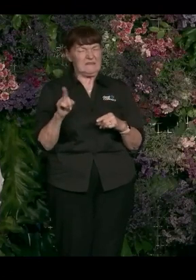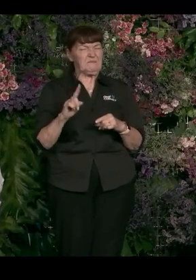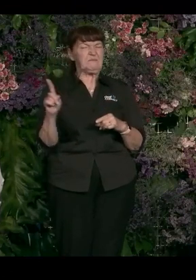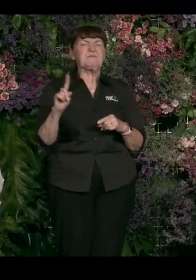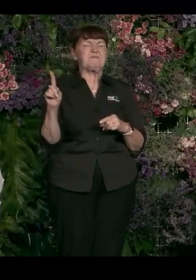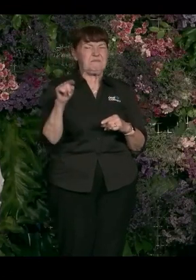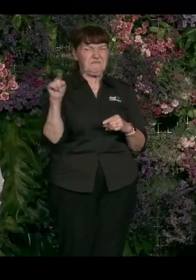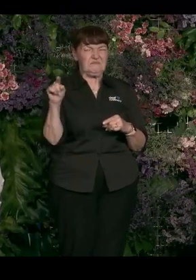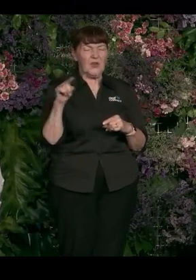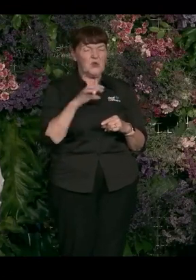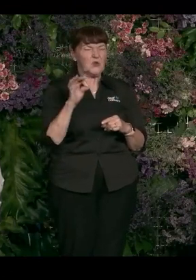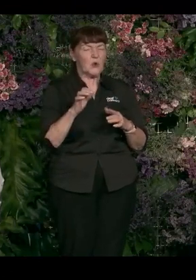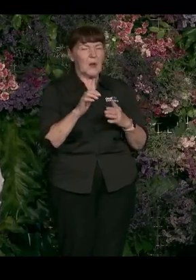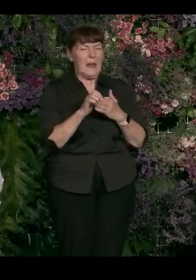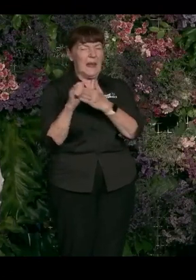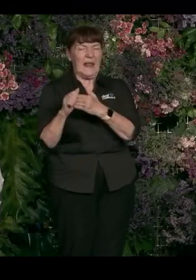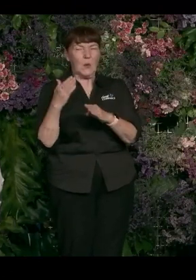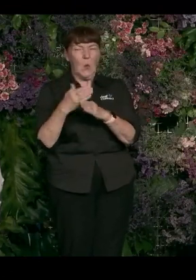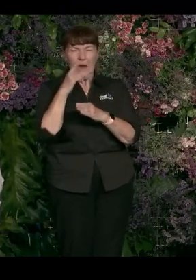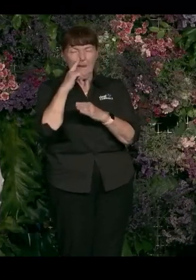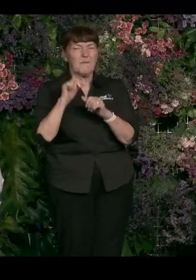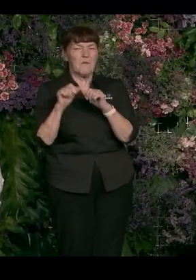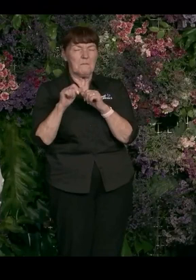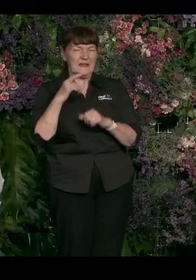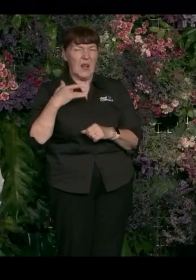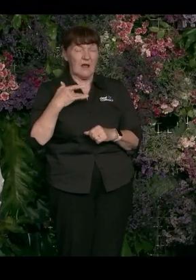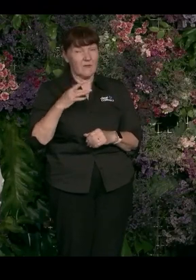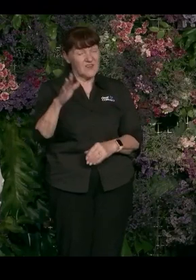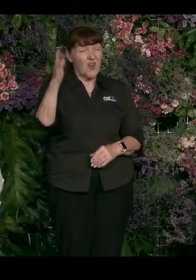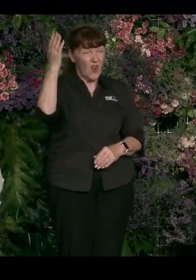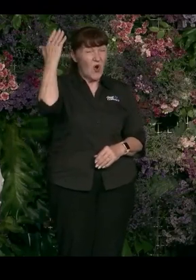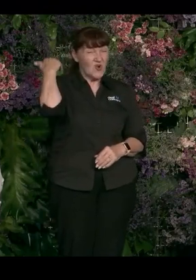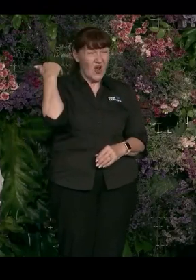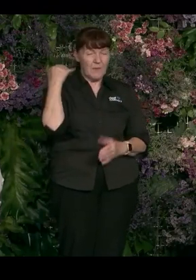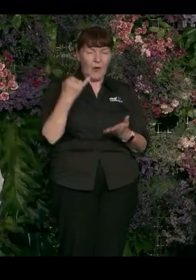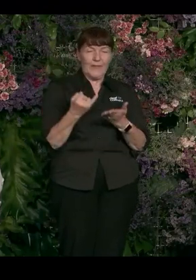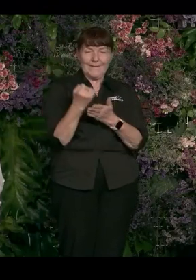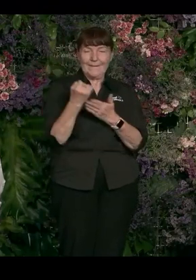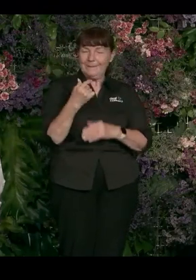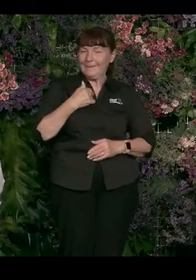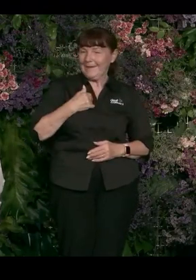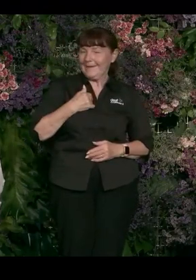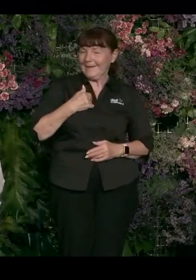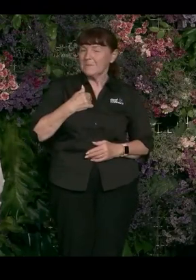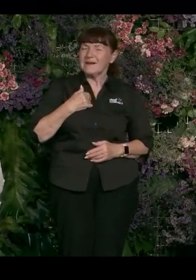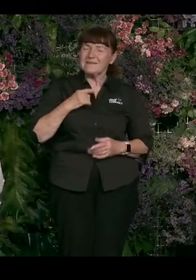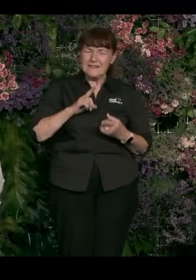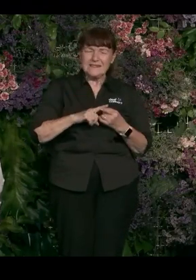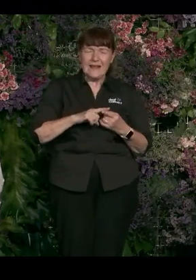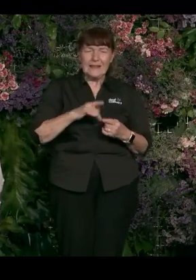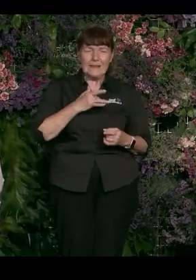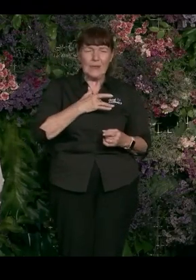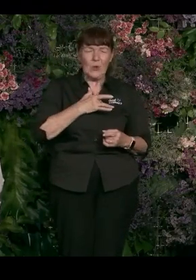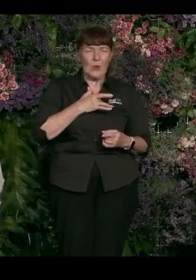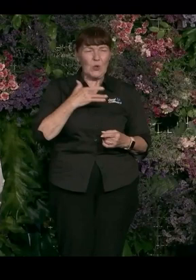lead working people for a better life. And that was a long time ago, but it still hurts to this